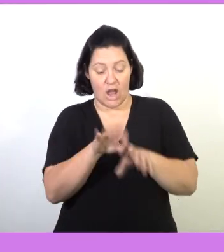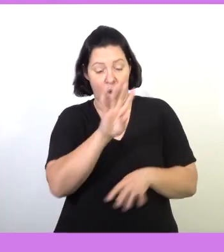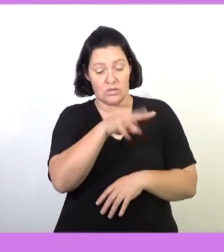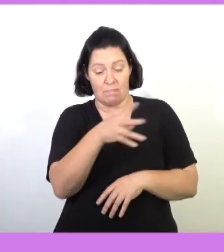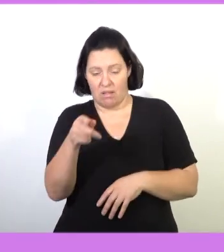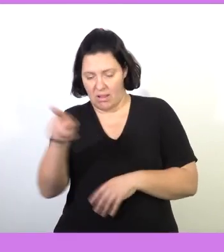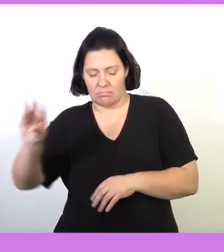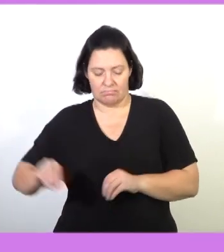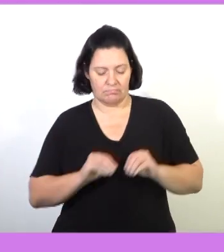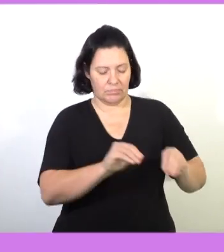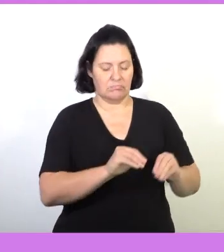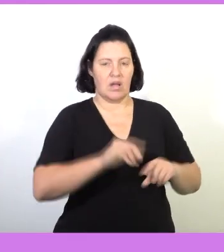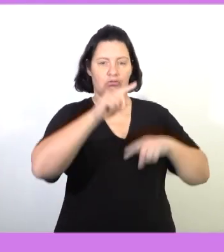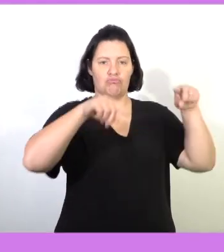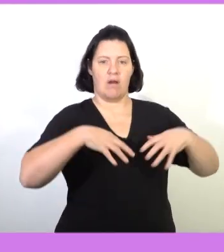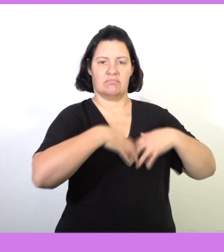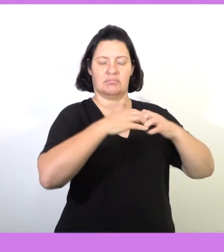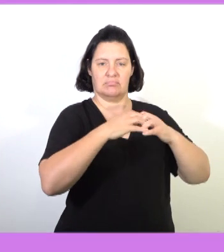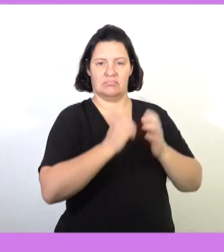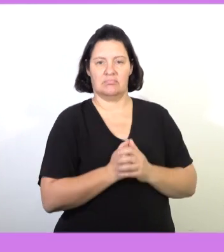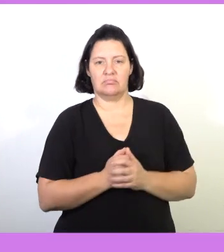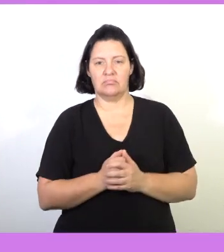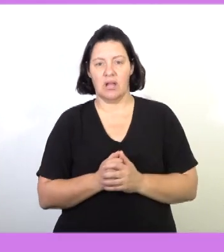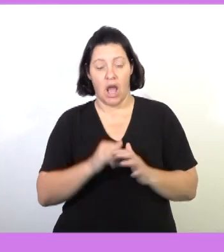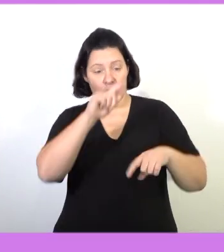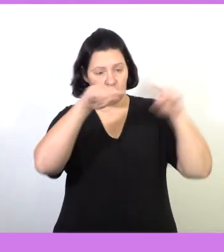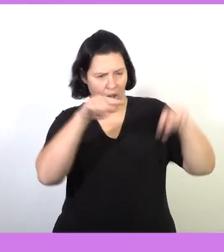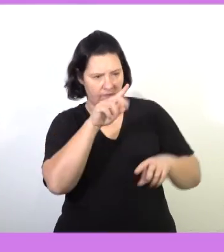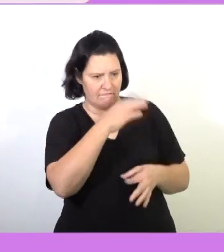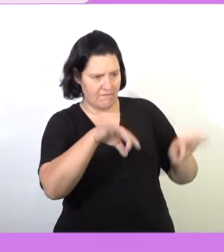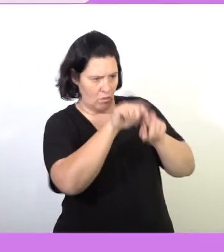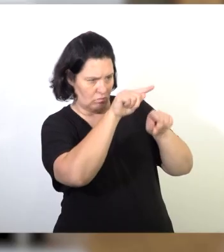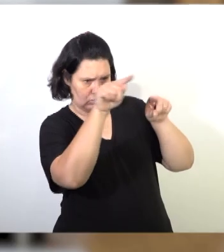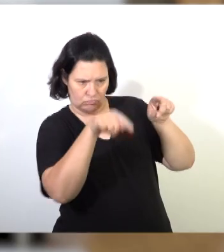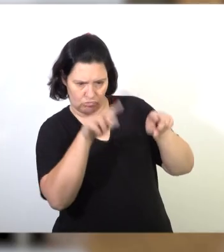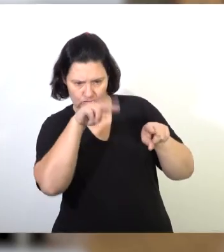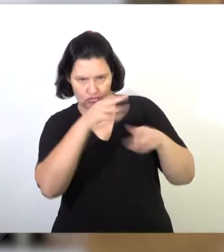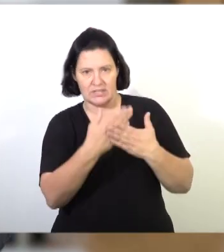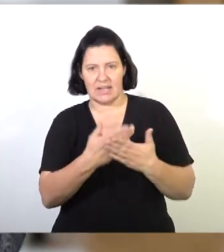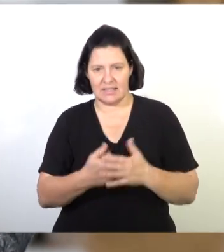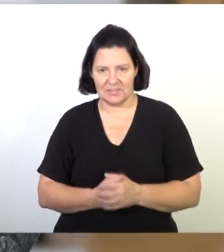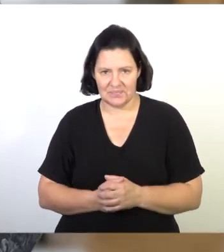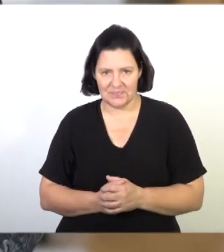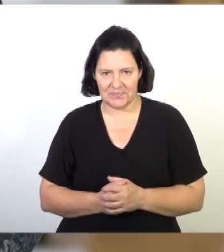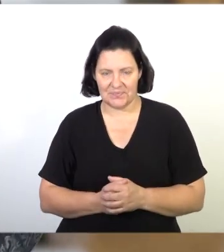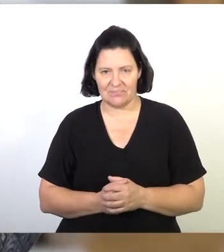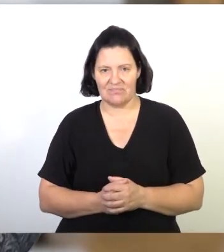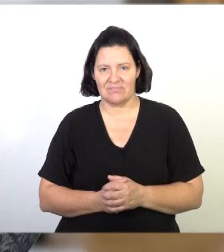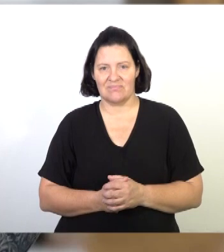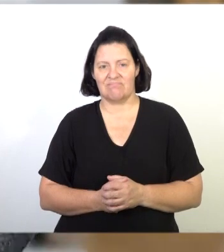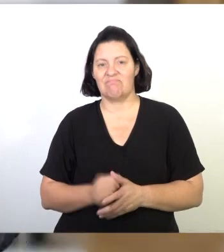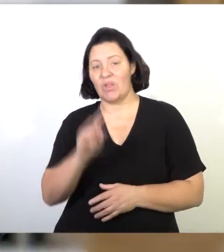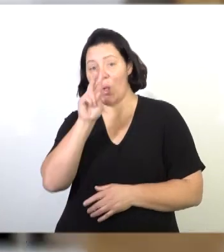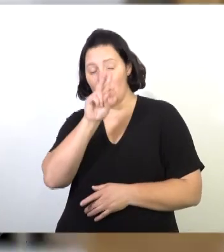table to draw graphs, read values from the graphs. Okay, let's look at